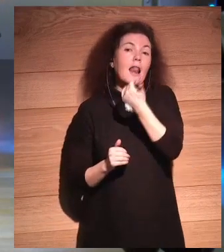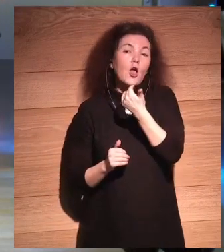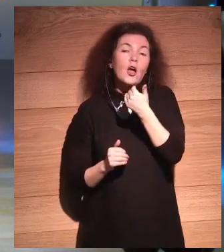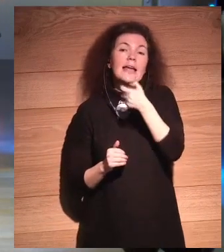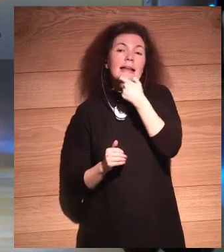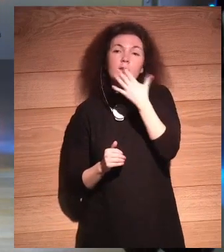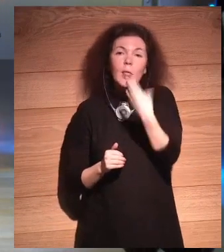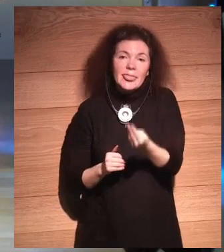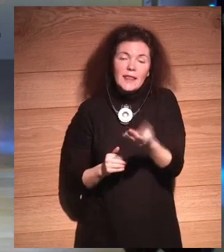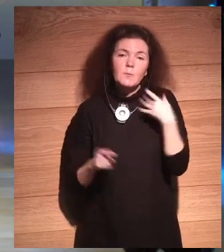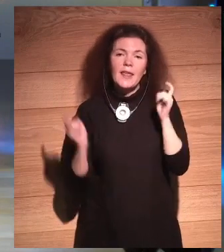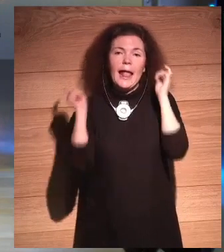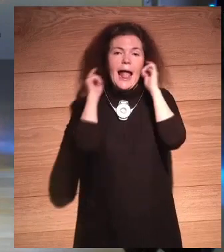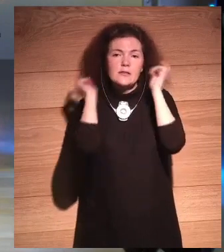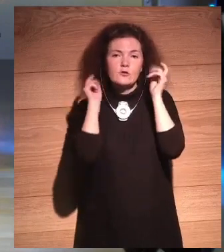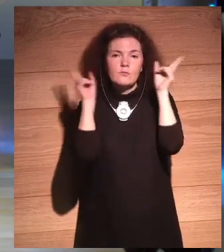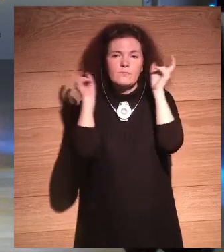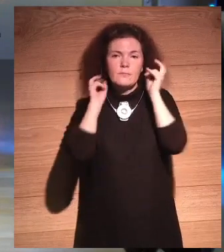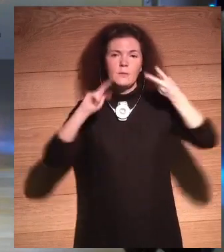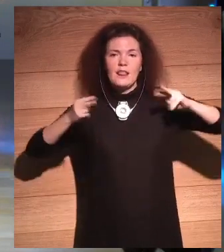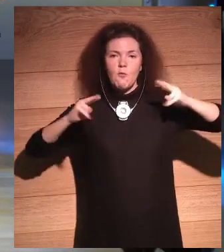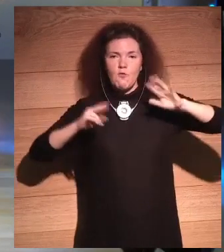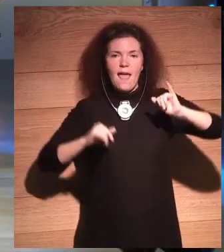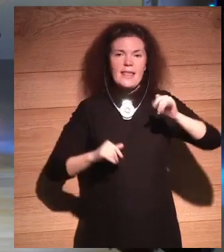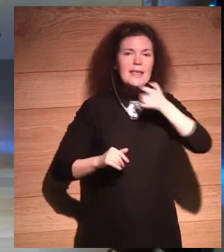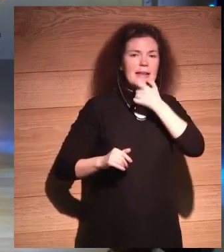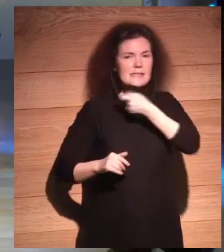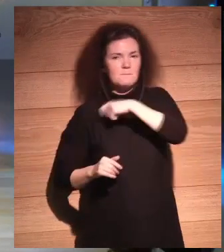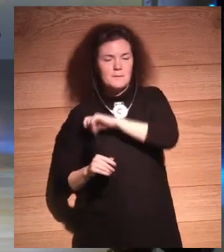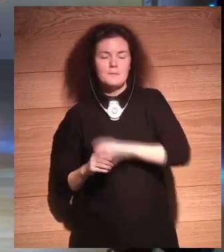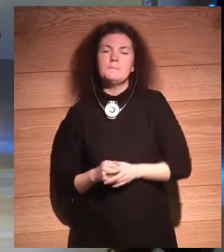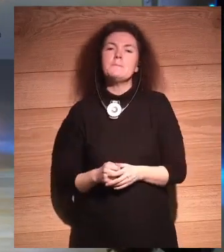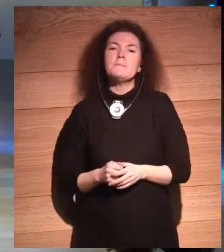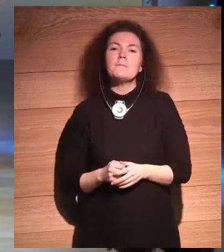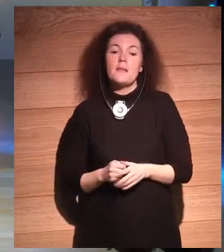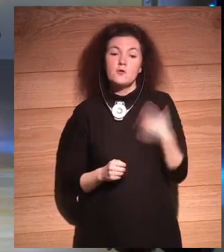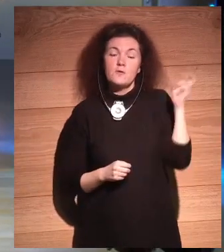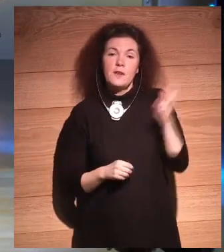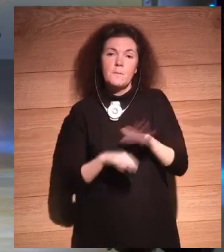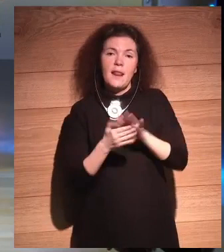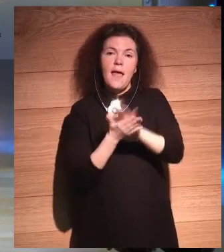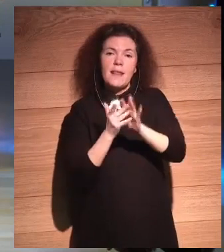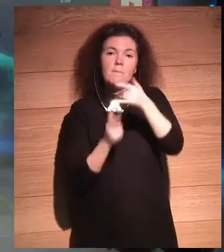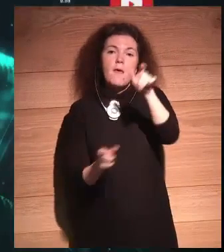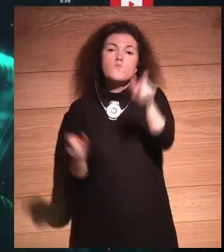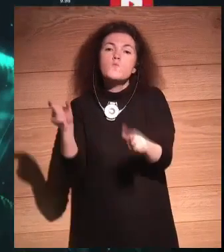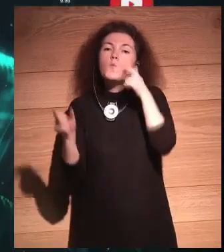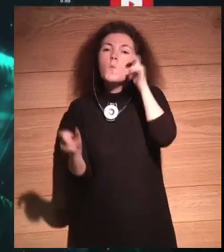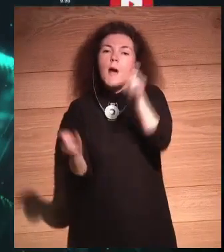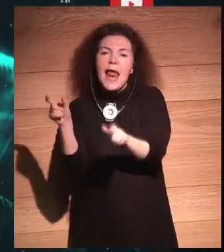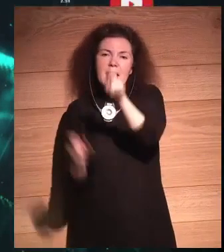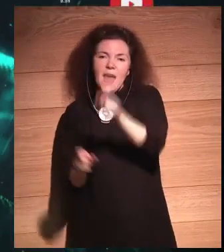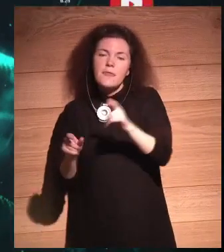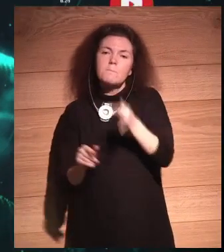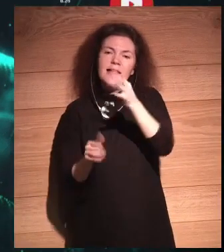trouble with the understanding. So, I'm here to talk about humanity and technology. It's interesting, you know,